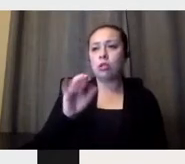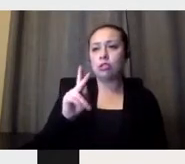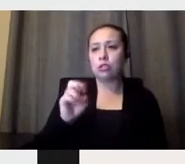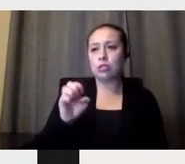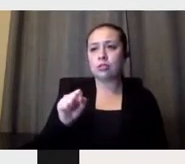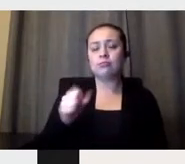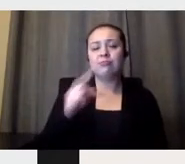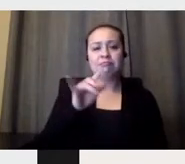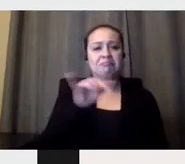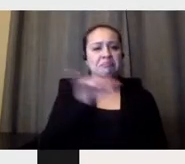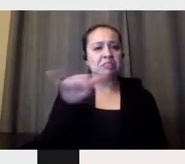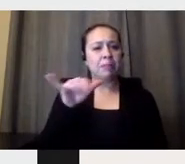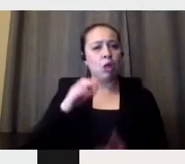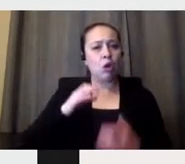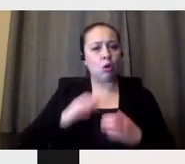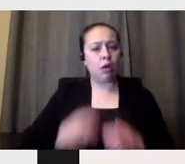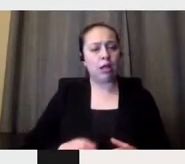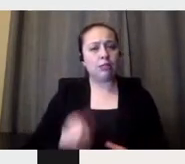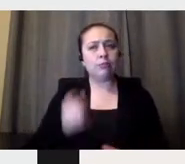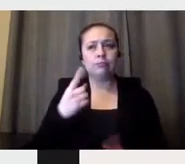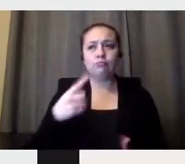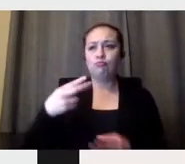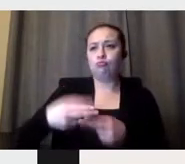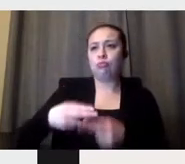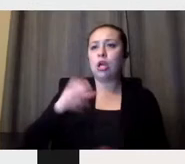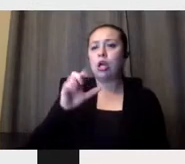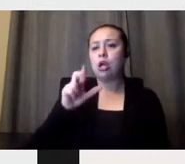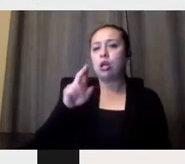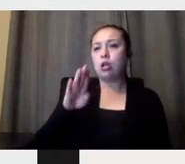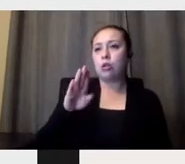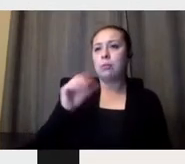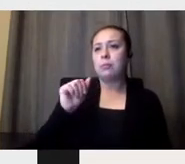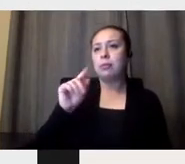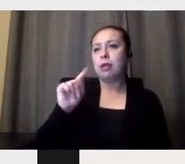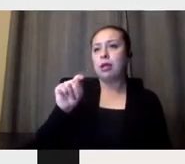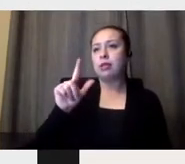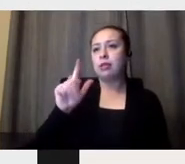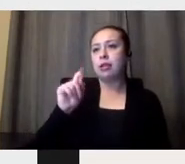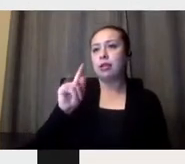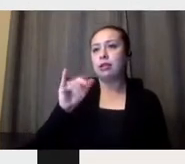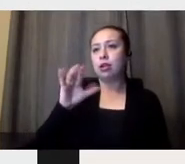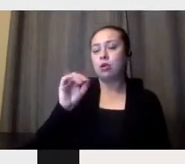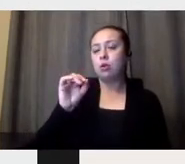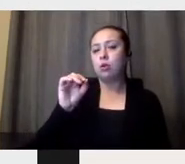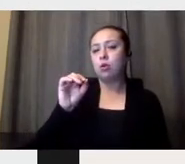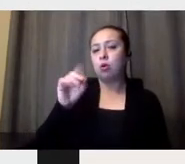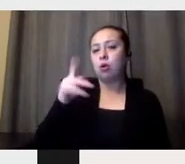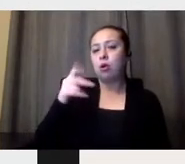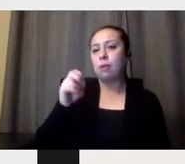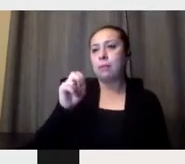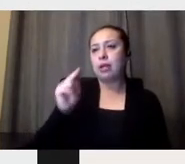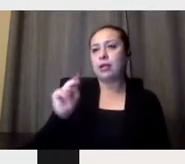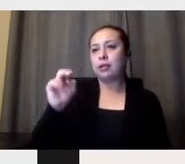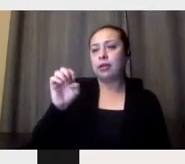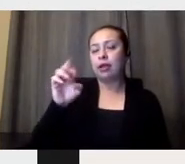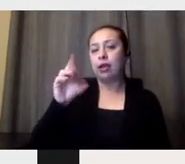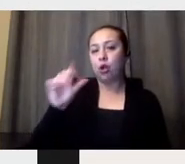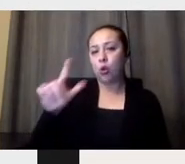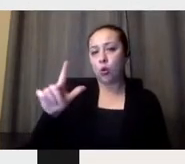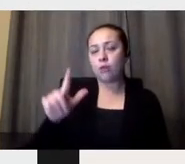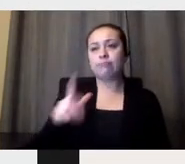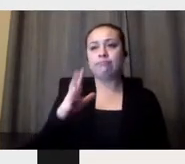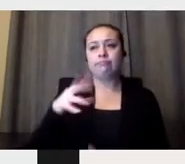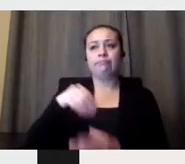And we're talking about Clou Atletico Peñarol, and it consisted in one hand in the creation of the visual